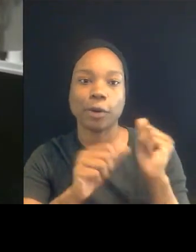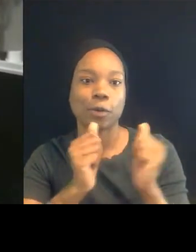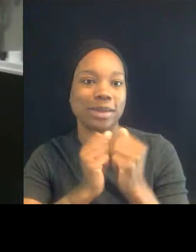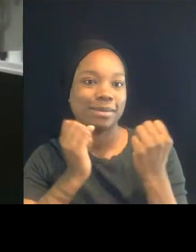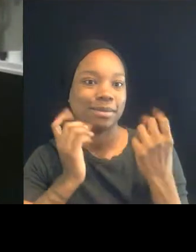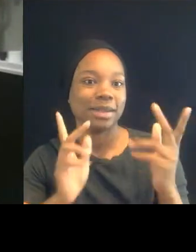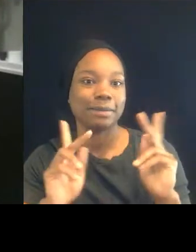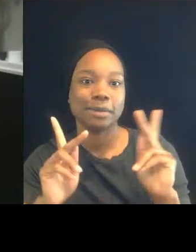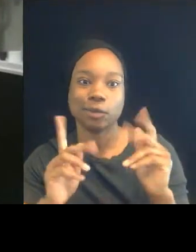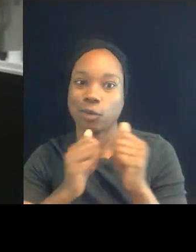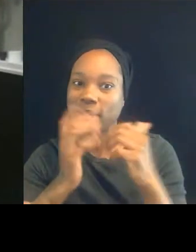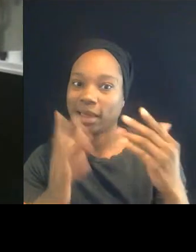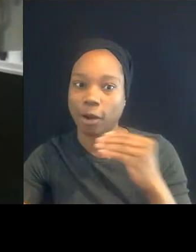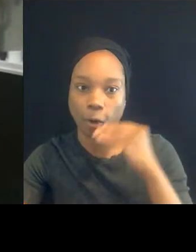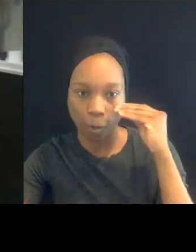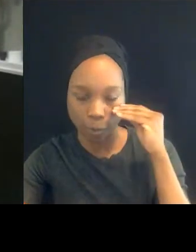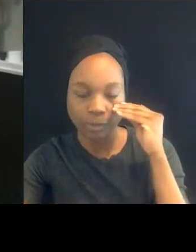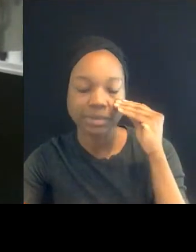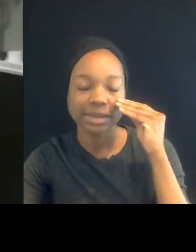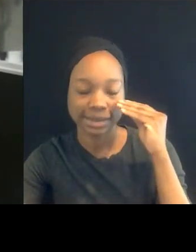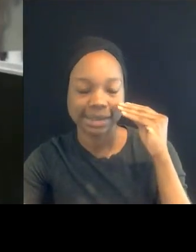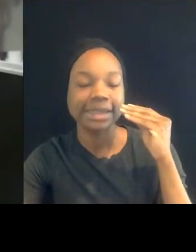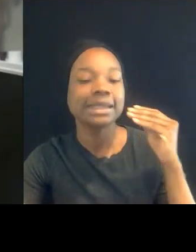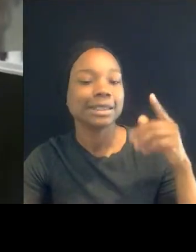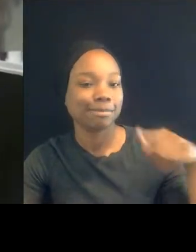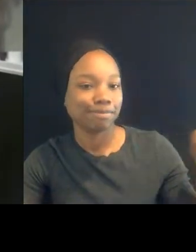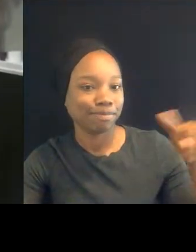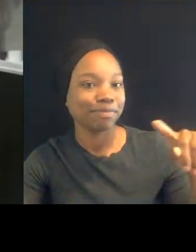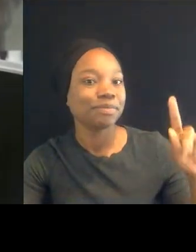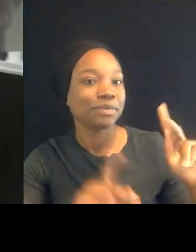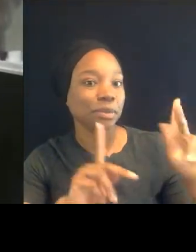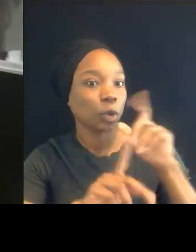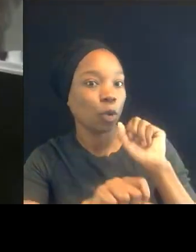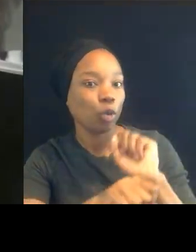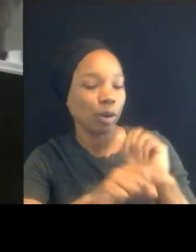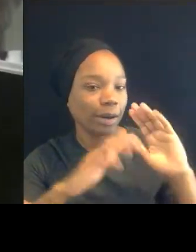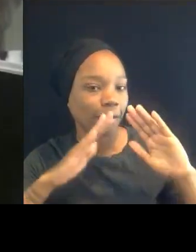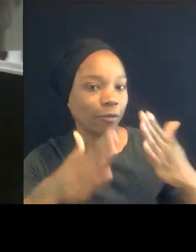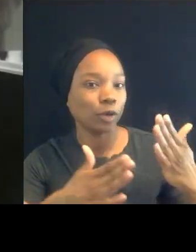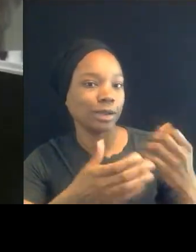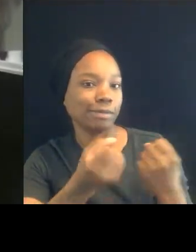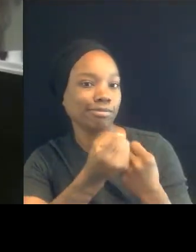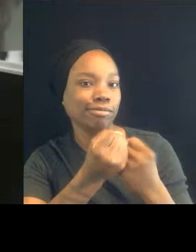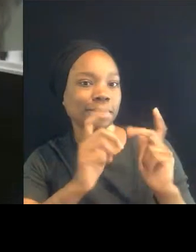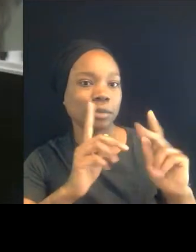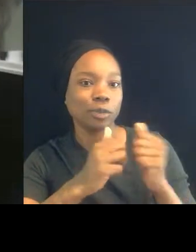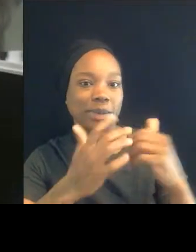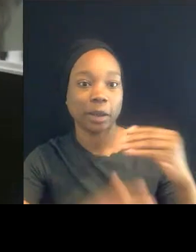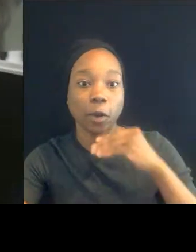by a group of folks who work in homeless ministry to help to preside over some of those